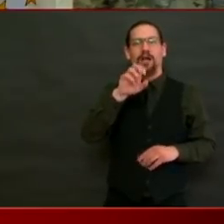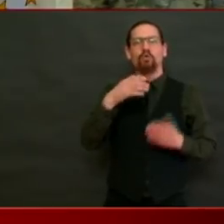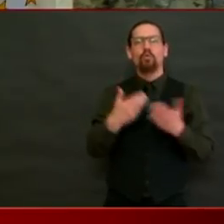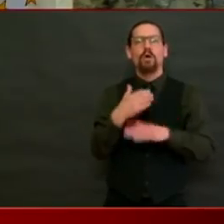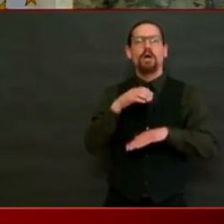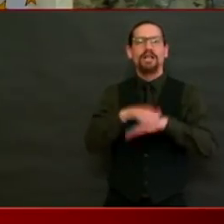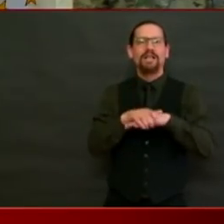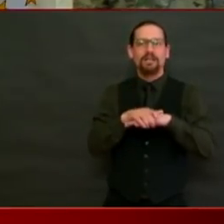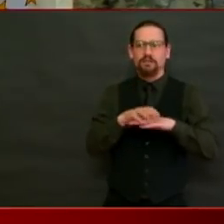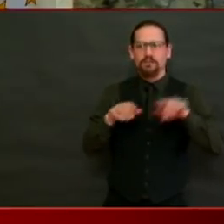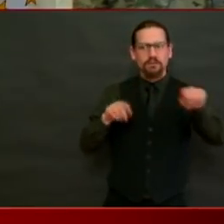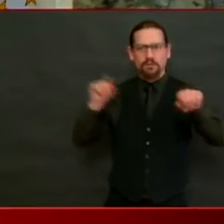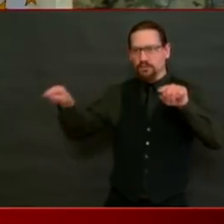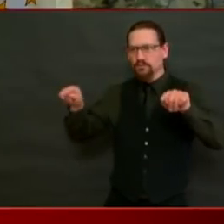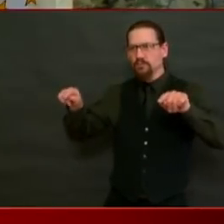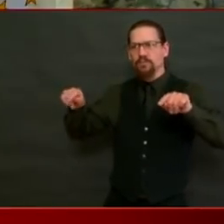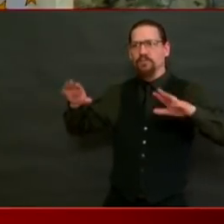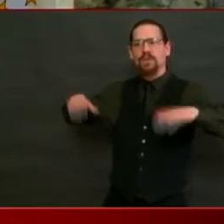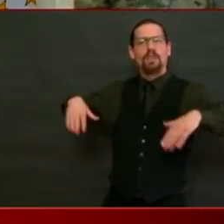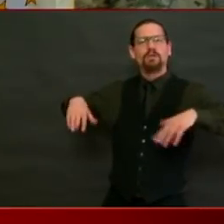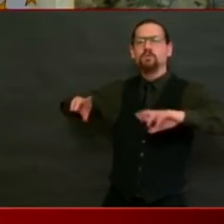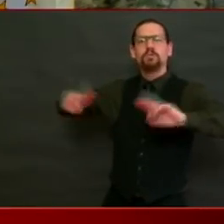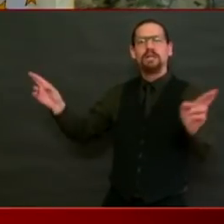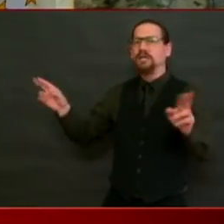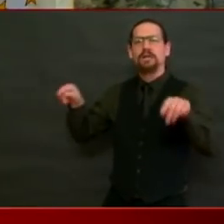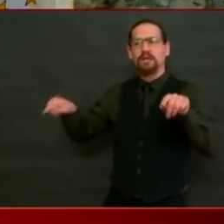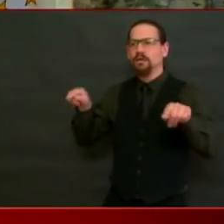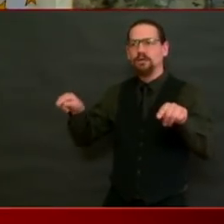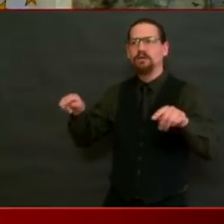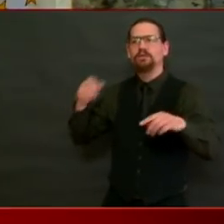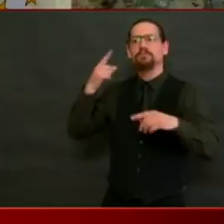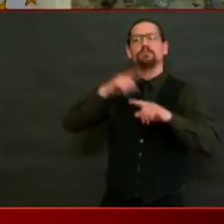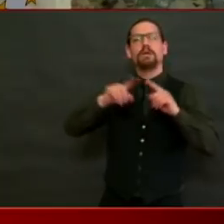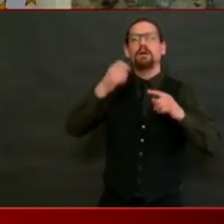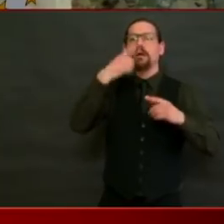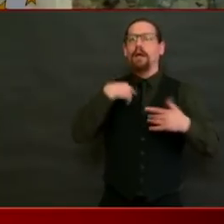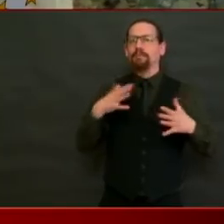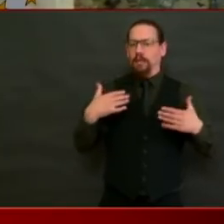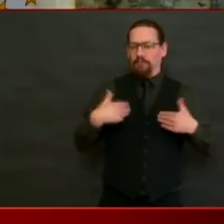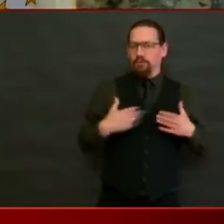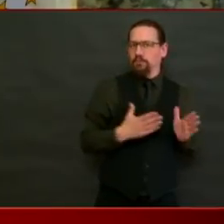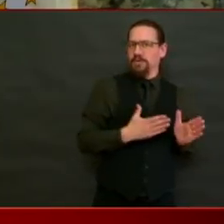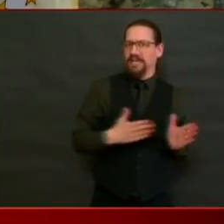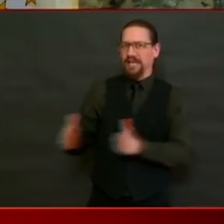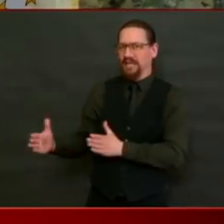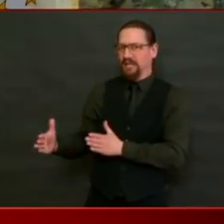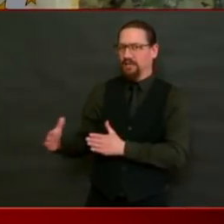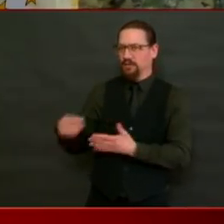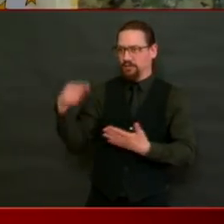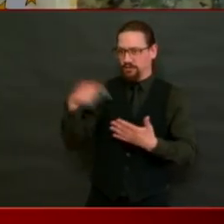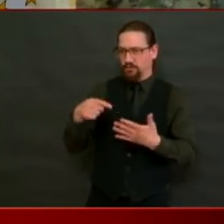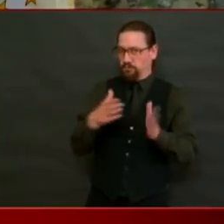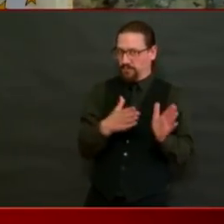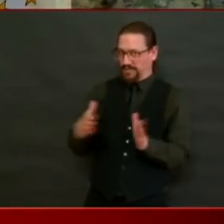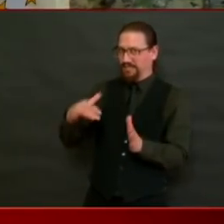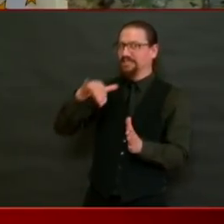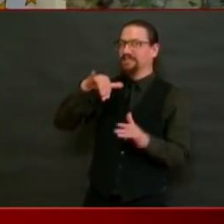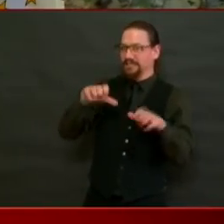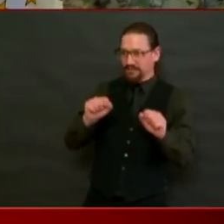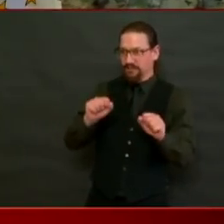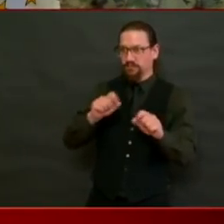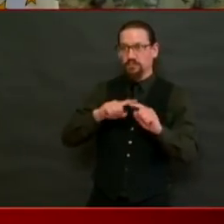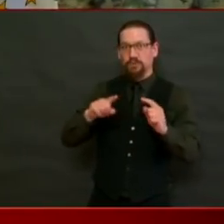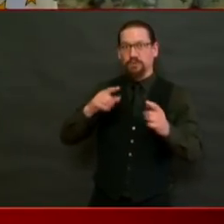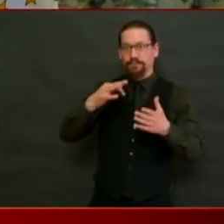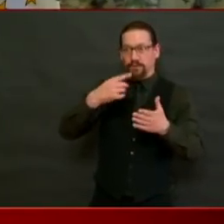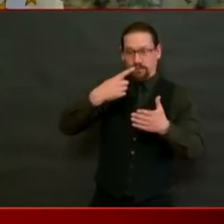that. But if there were a surge today or in a week, we do not have the capacity. So